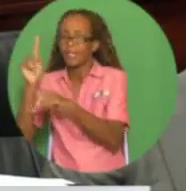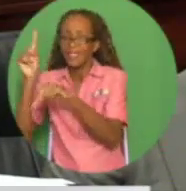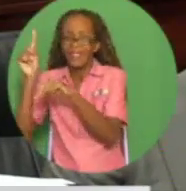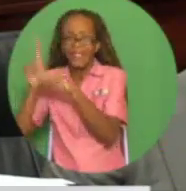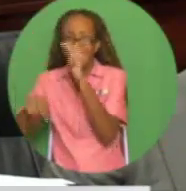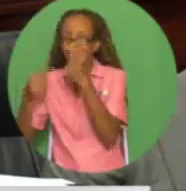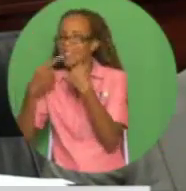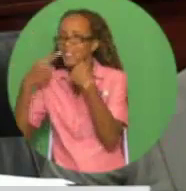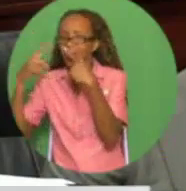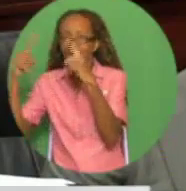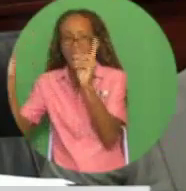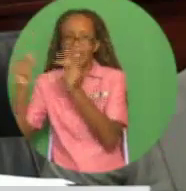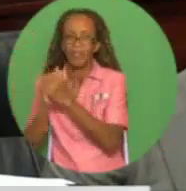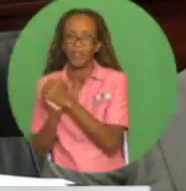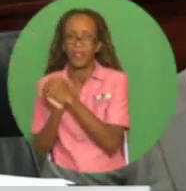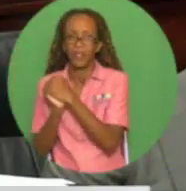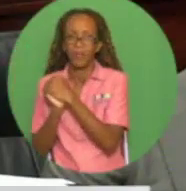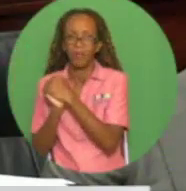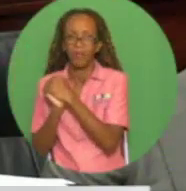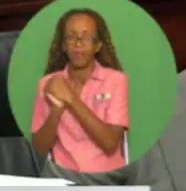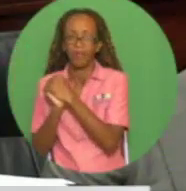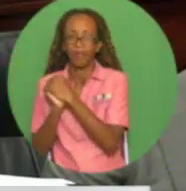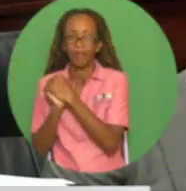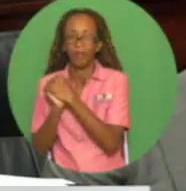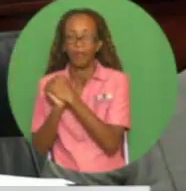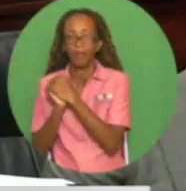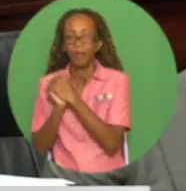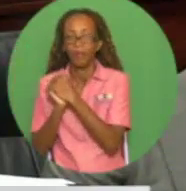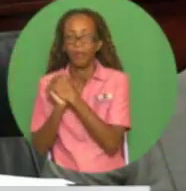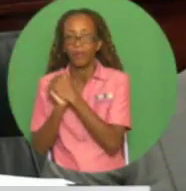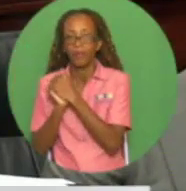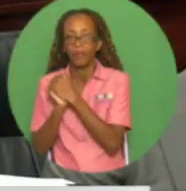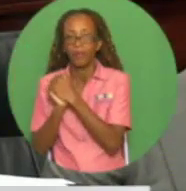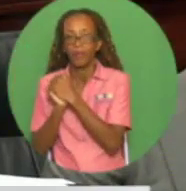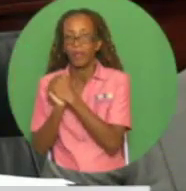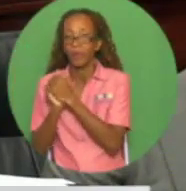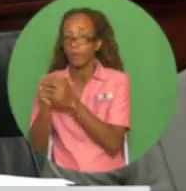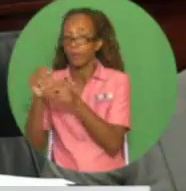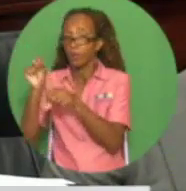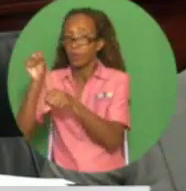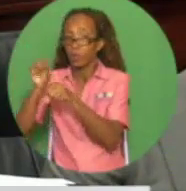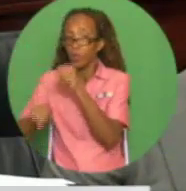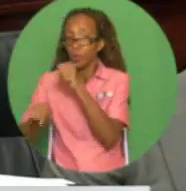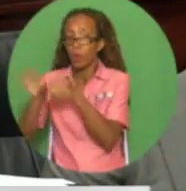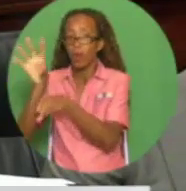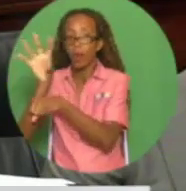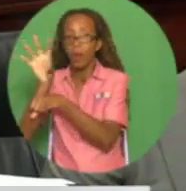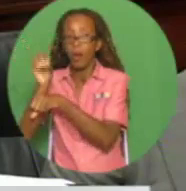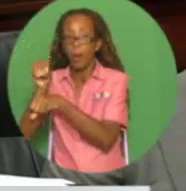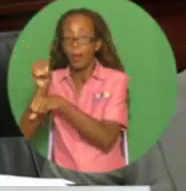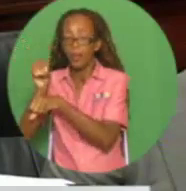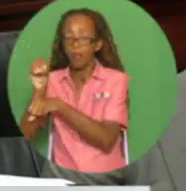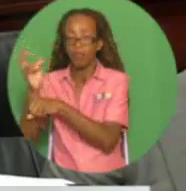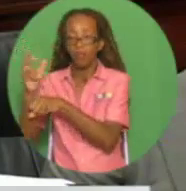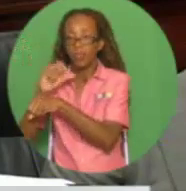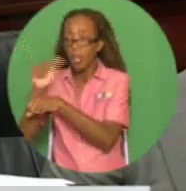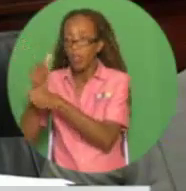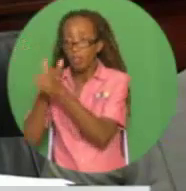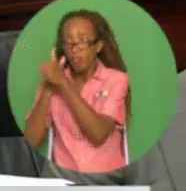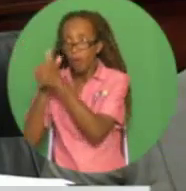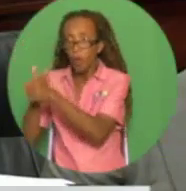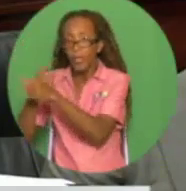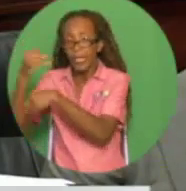and its operating practices inefficient. The basic benchmarks for the company were inconsistent with global